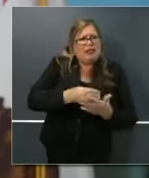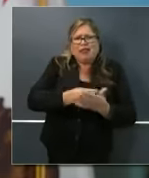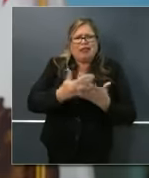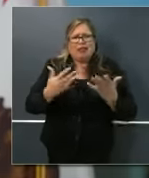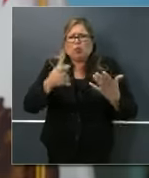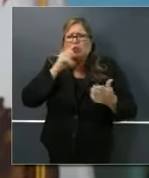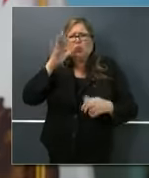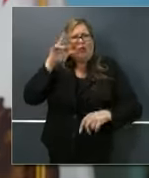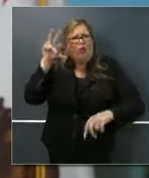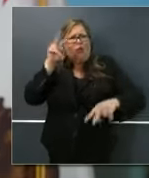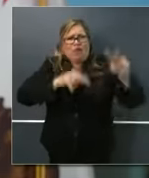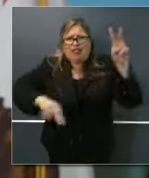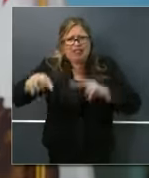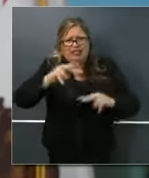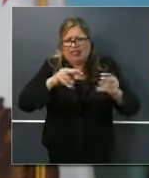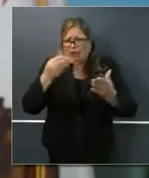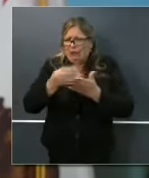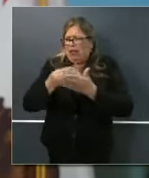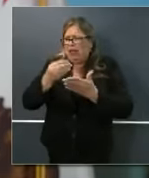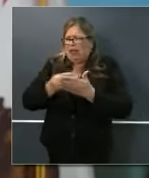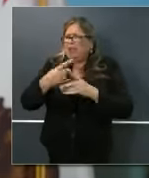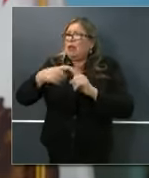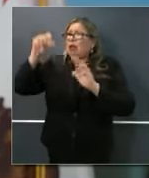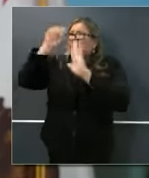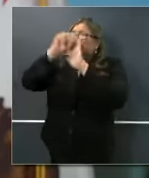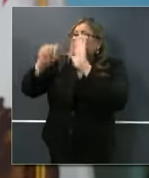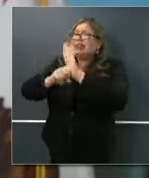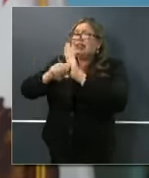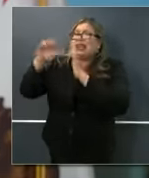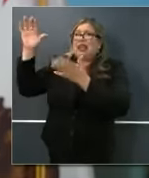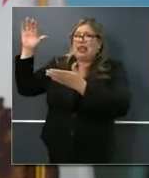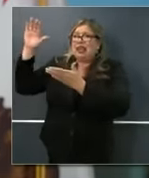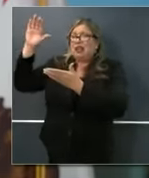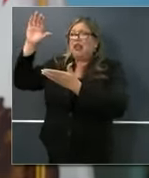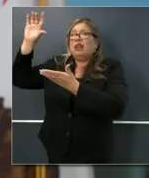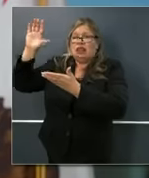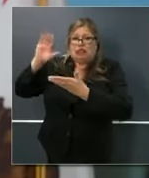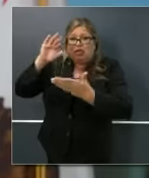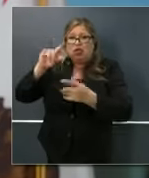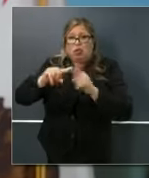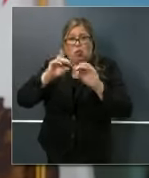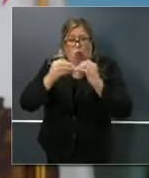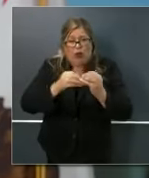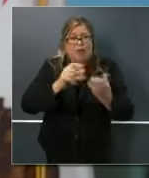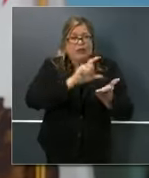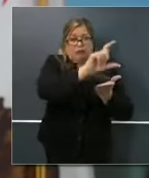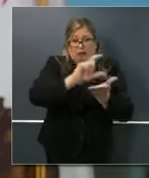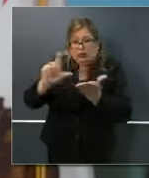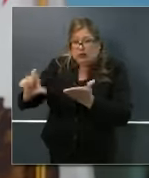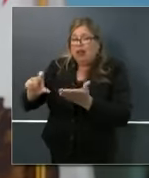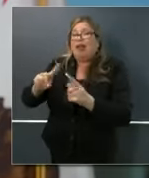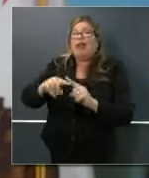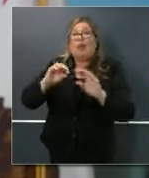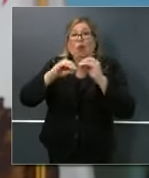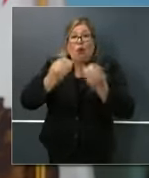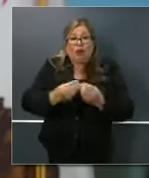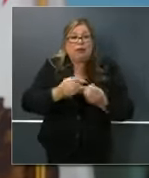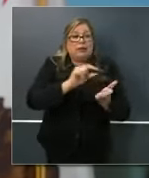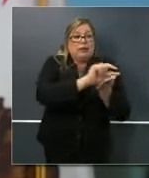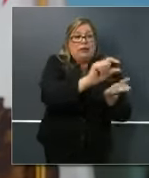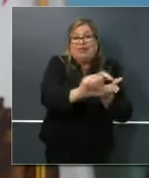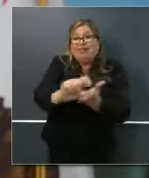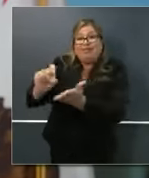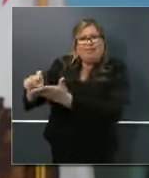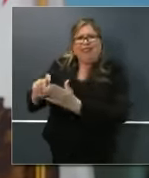the money that's going to get from the state to the organizations and from the organizations out to those who really need it?